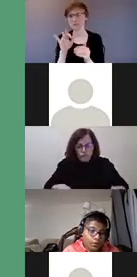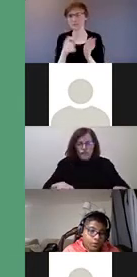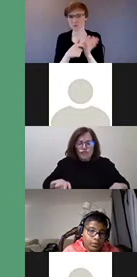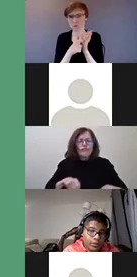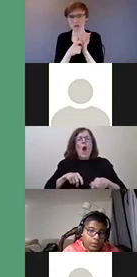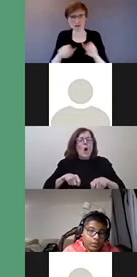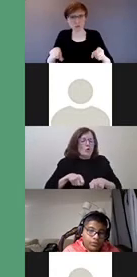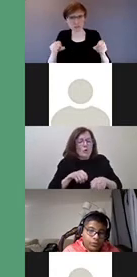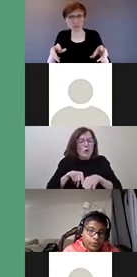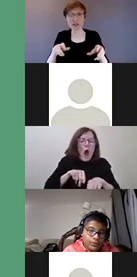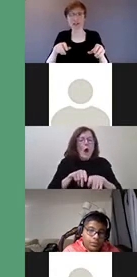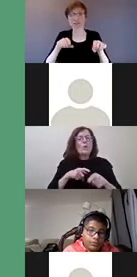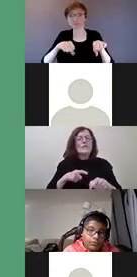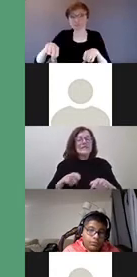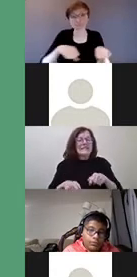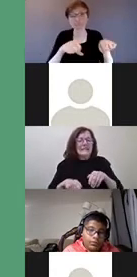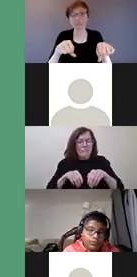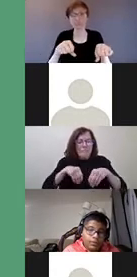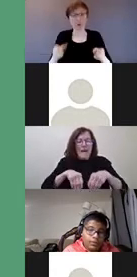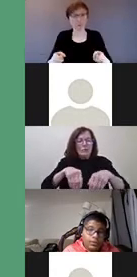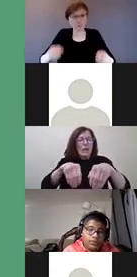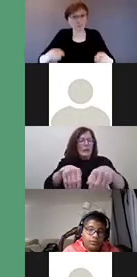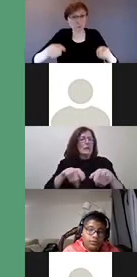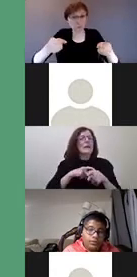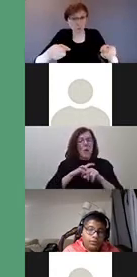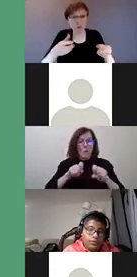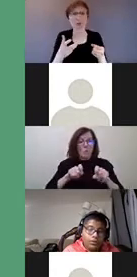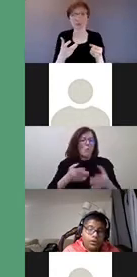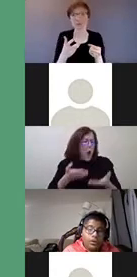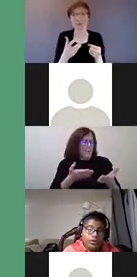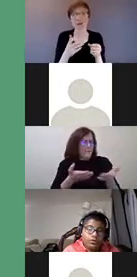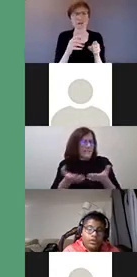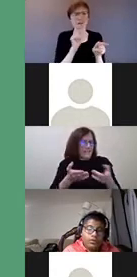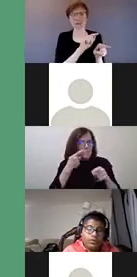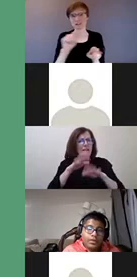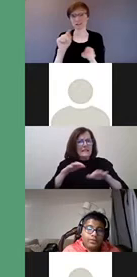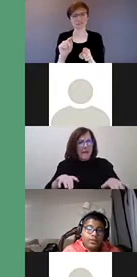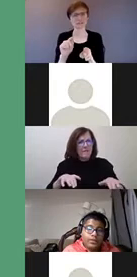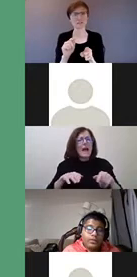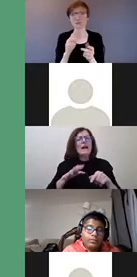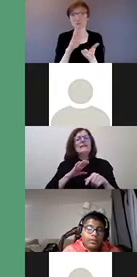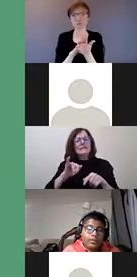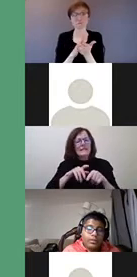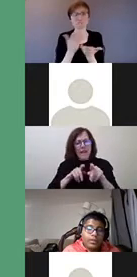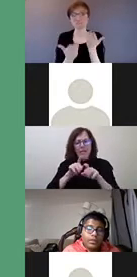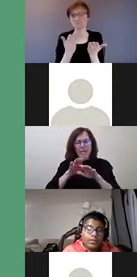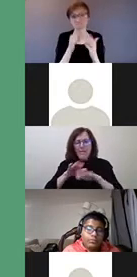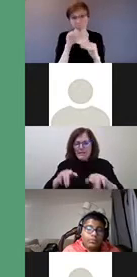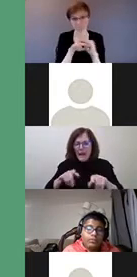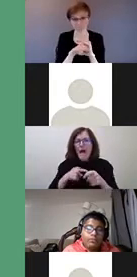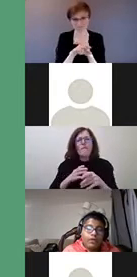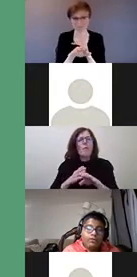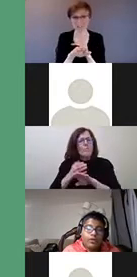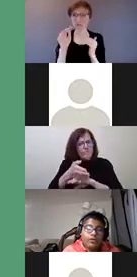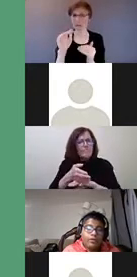walkers. A shortage of accessible schools restricts an individual's school choice or inconvenience system to attend a